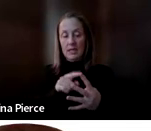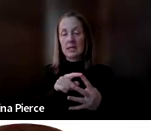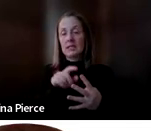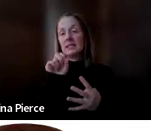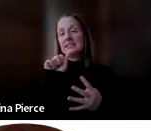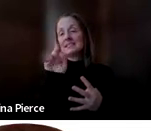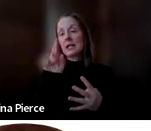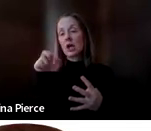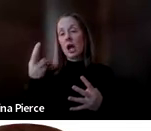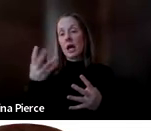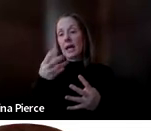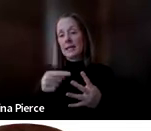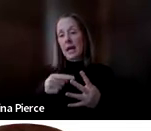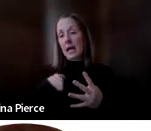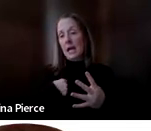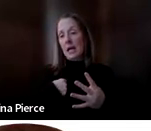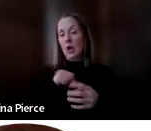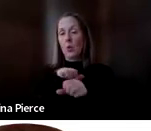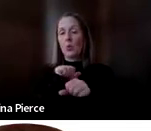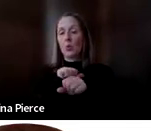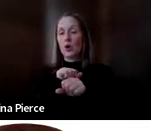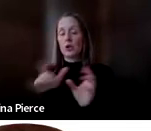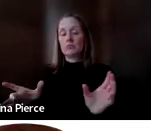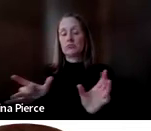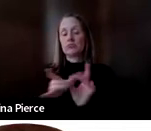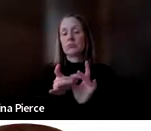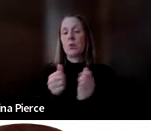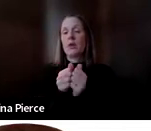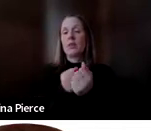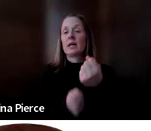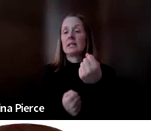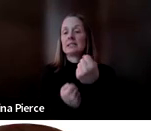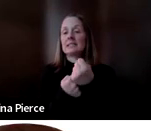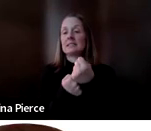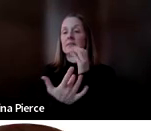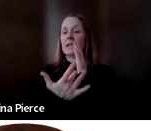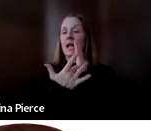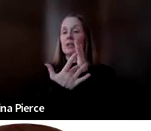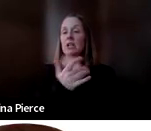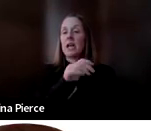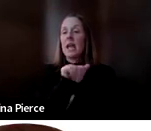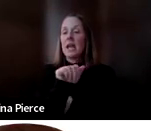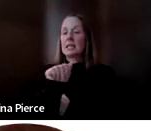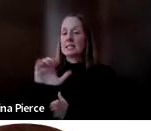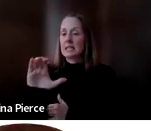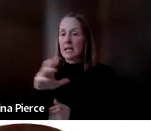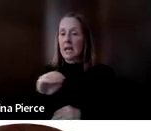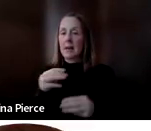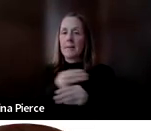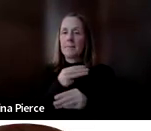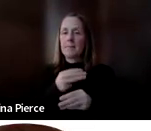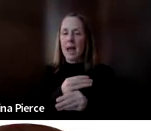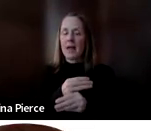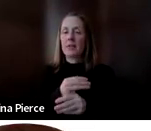work specifically with assistive technology and AAC, math, and then math is covered by